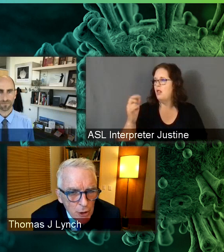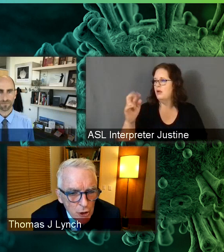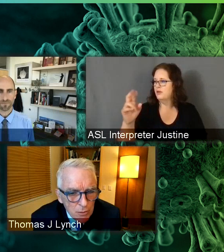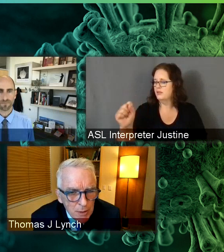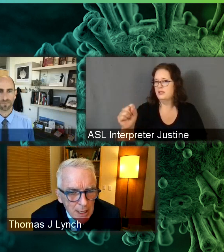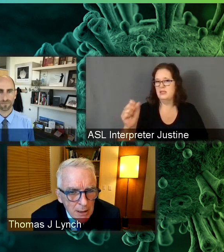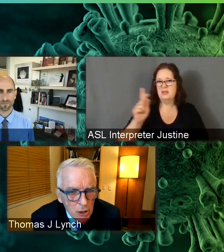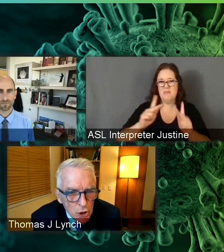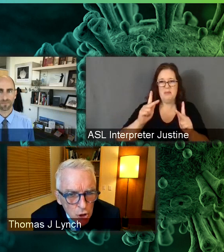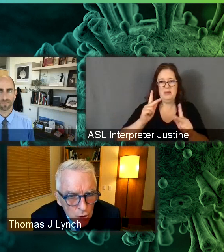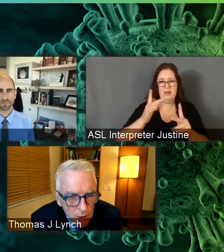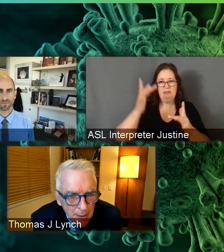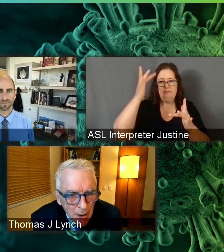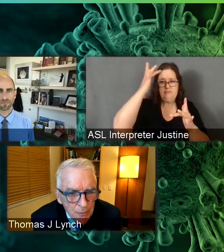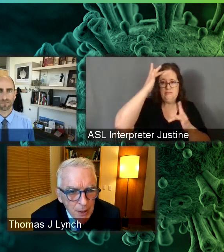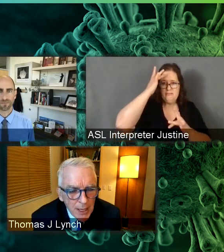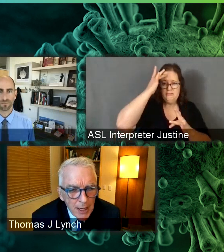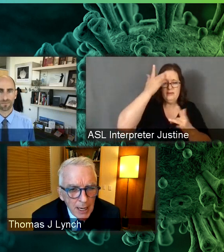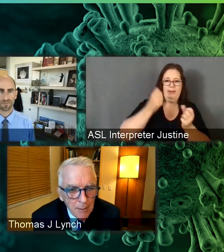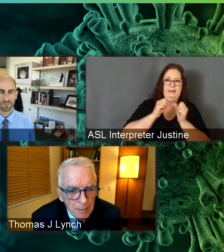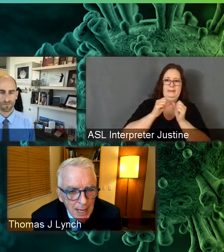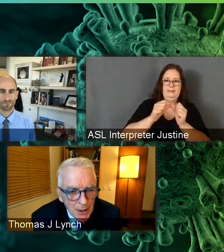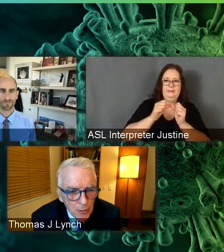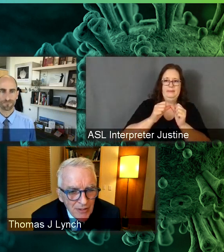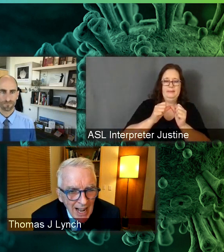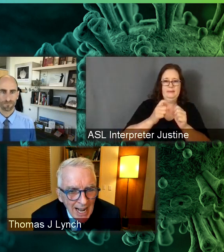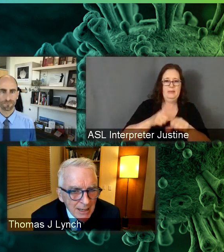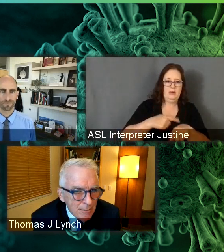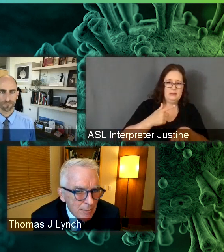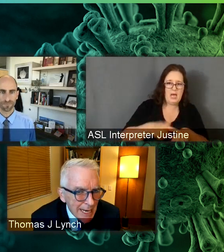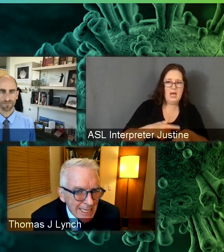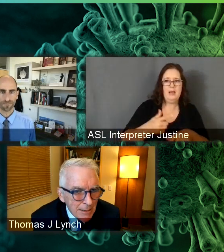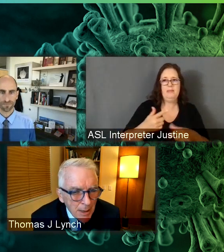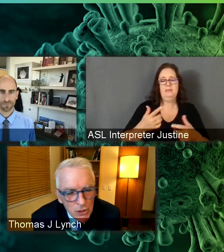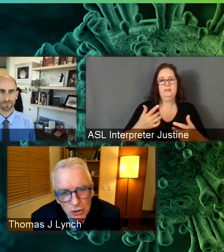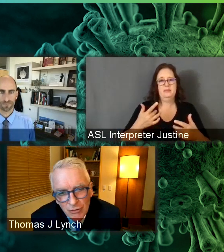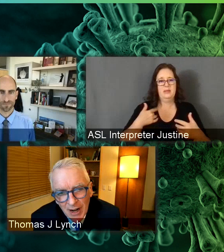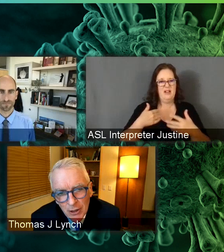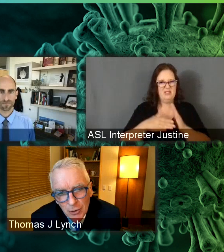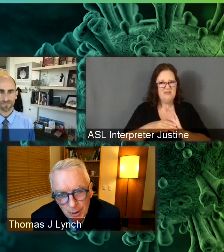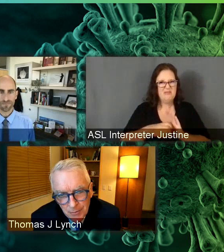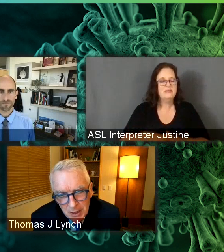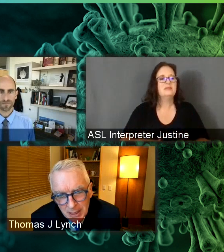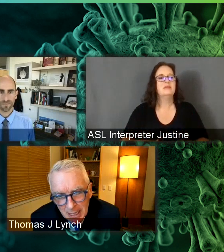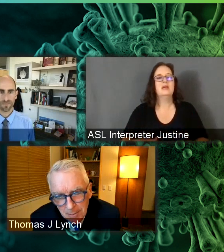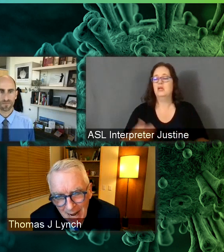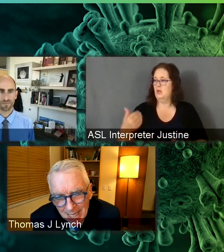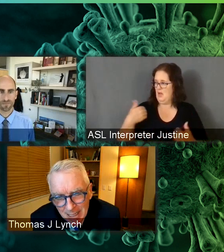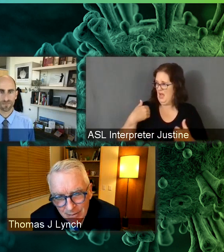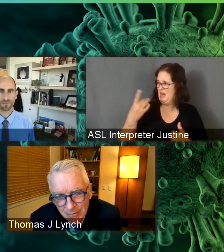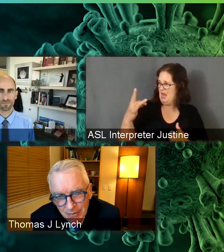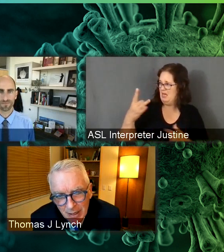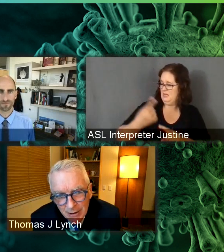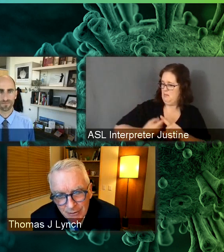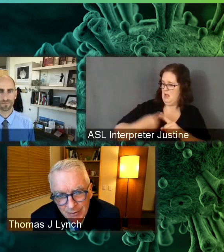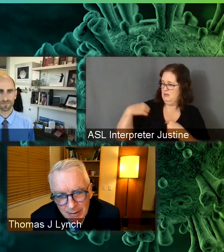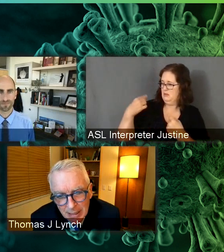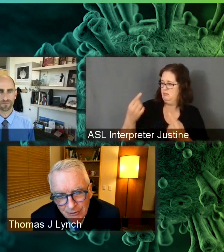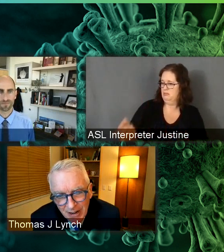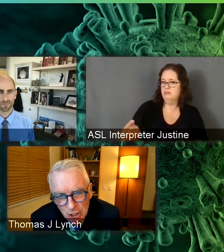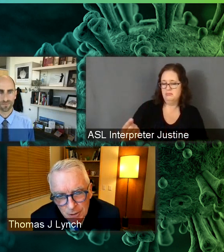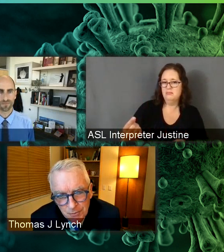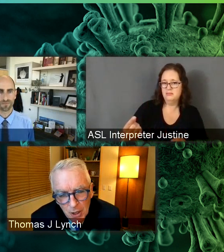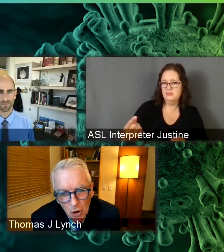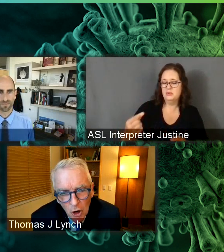something that we should be concerned about now that we've had 18 months to follow the impact of, of